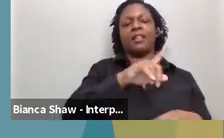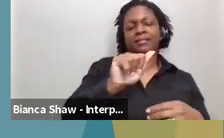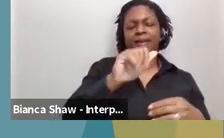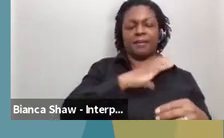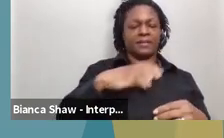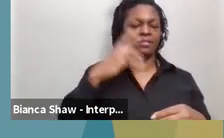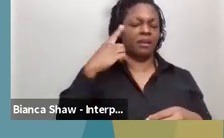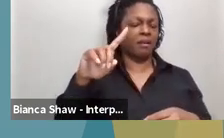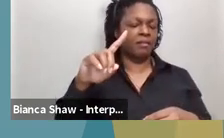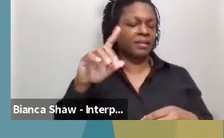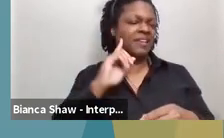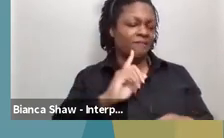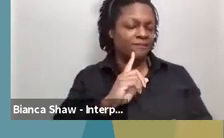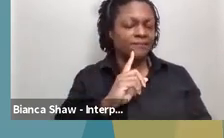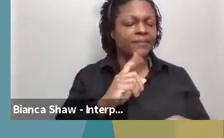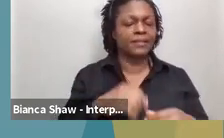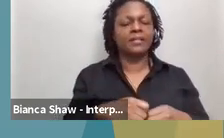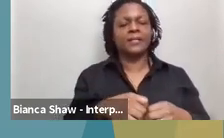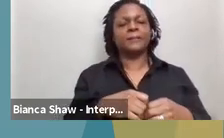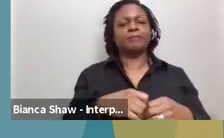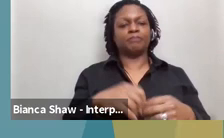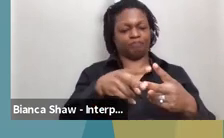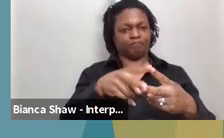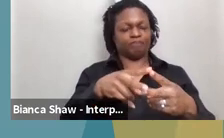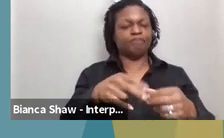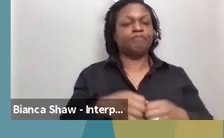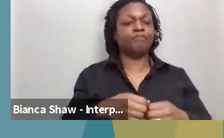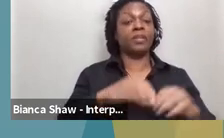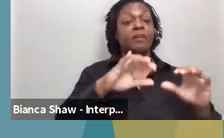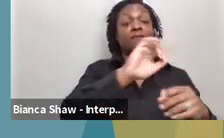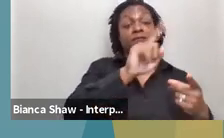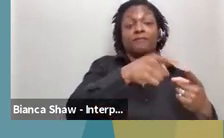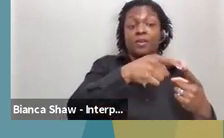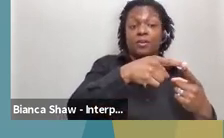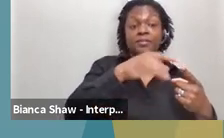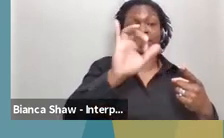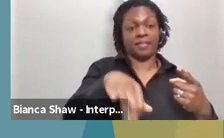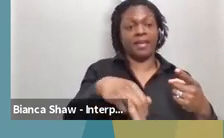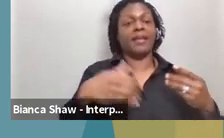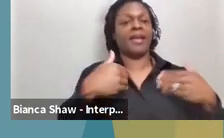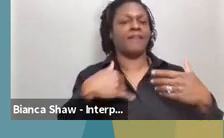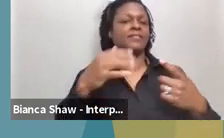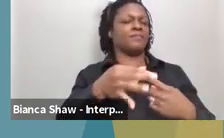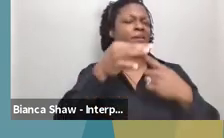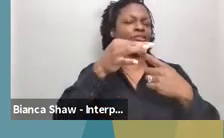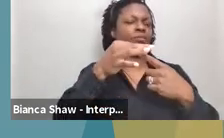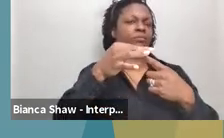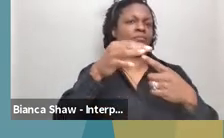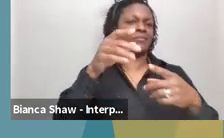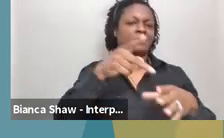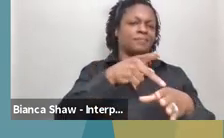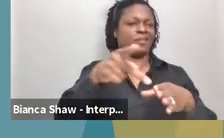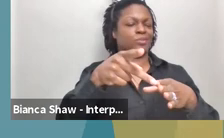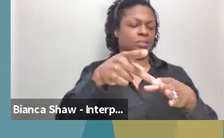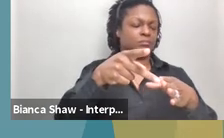So programs for children's special health services, they have specialty clinics and the parish health units